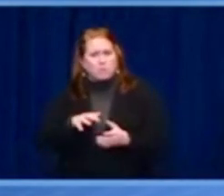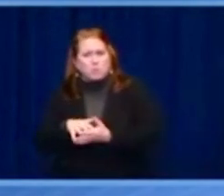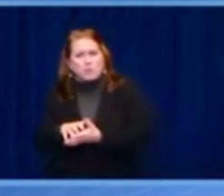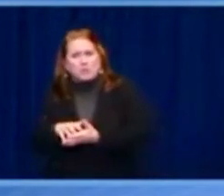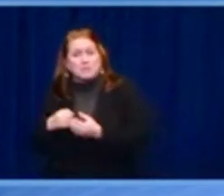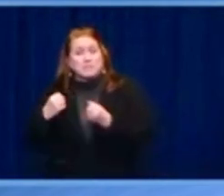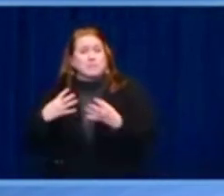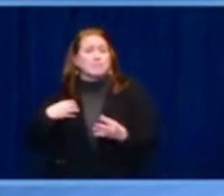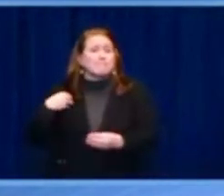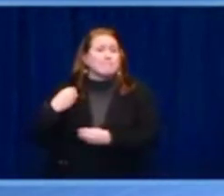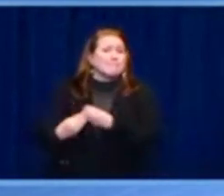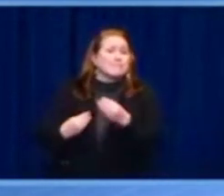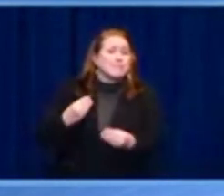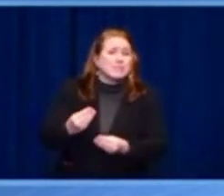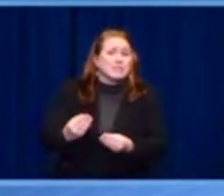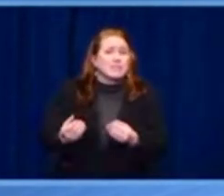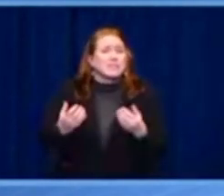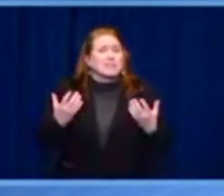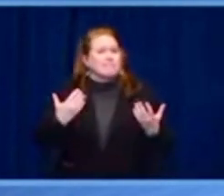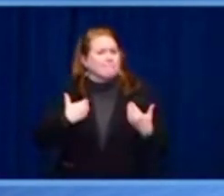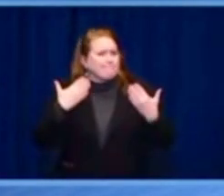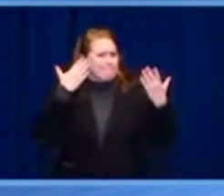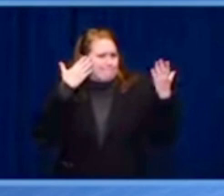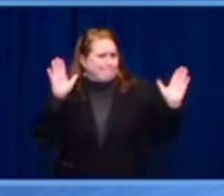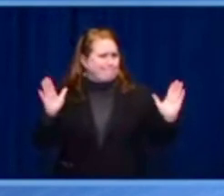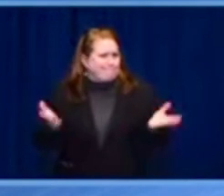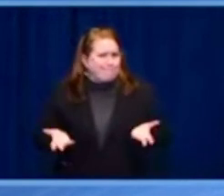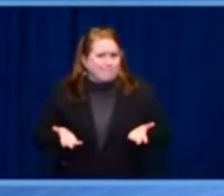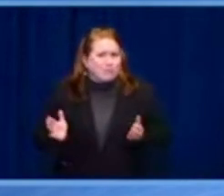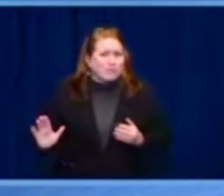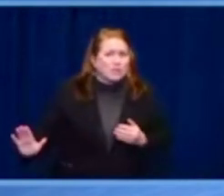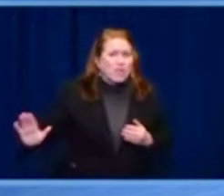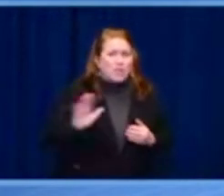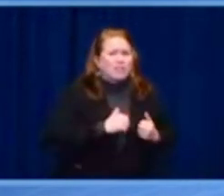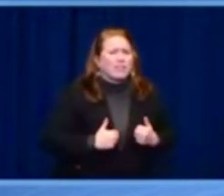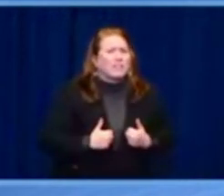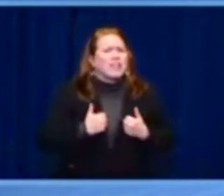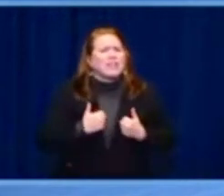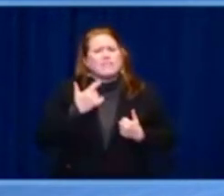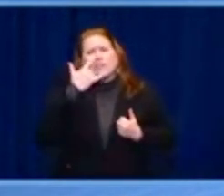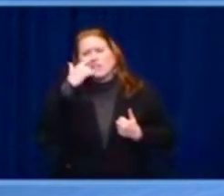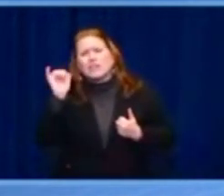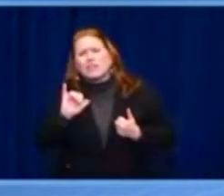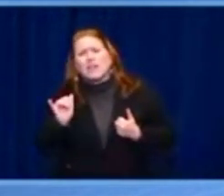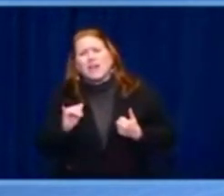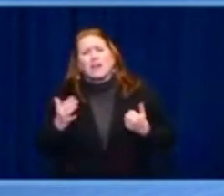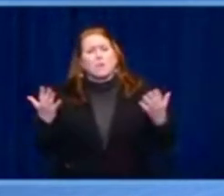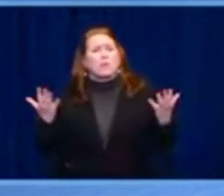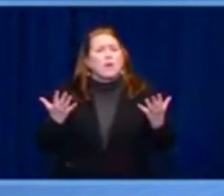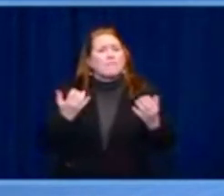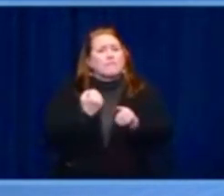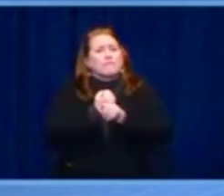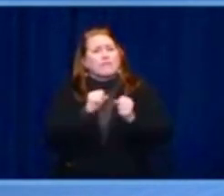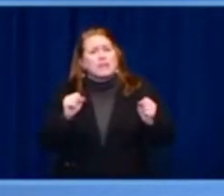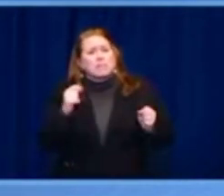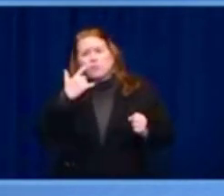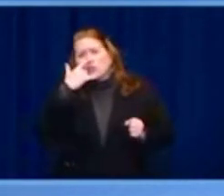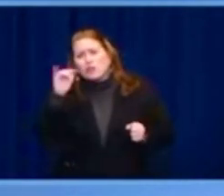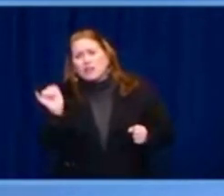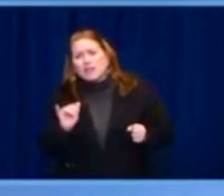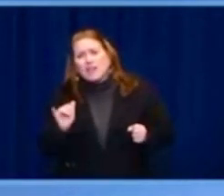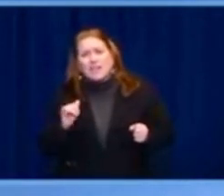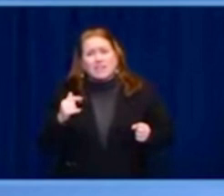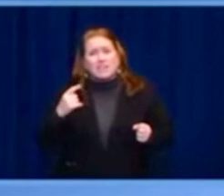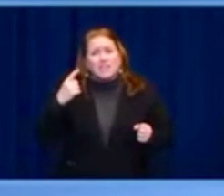They know how to break democracy and destroy life. It is enough for them to have their